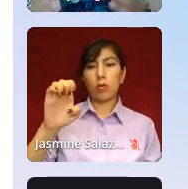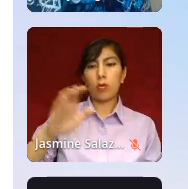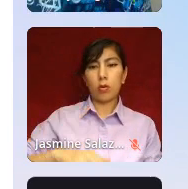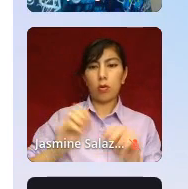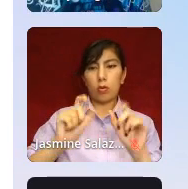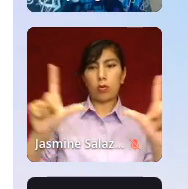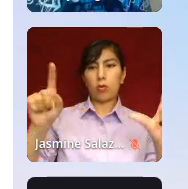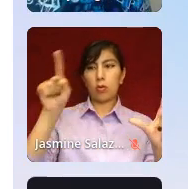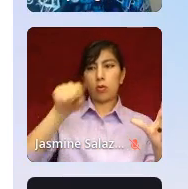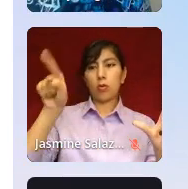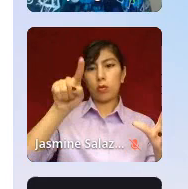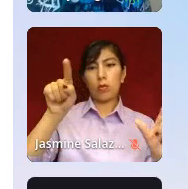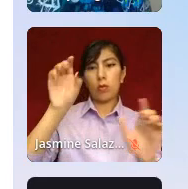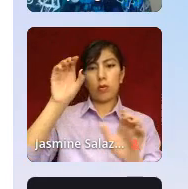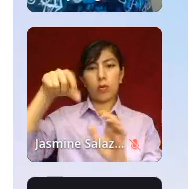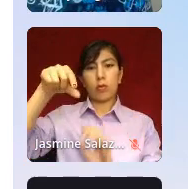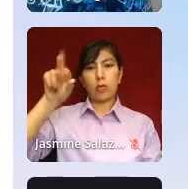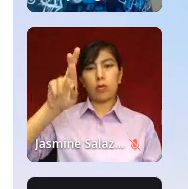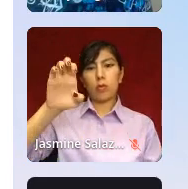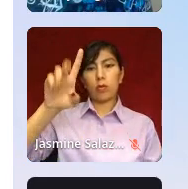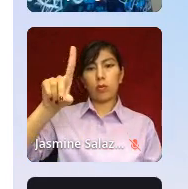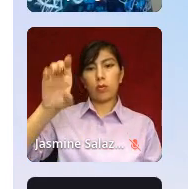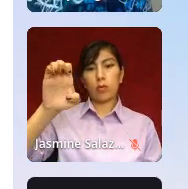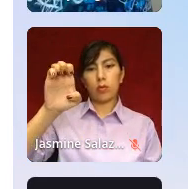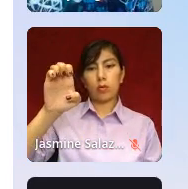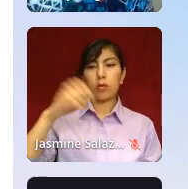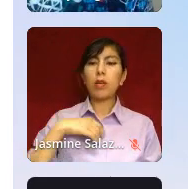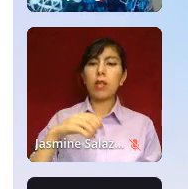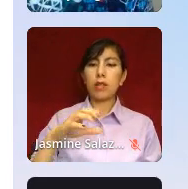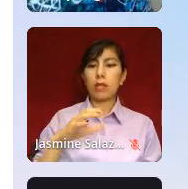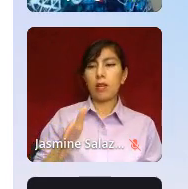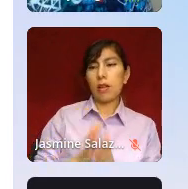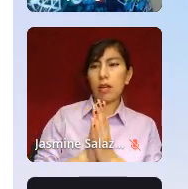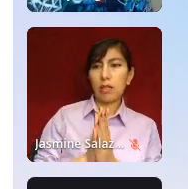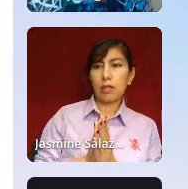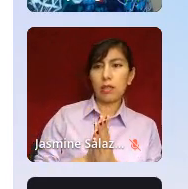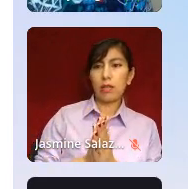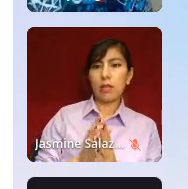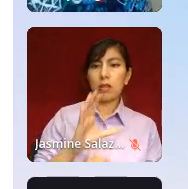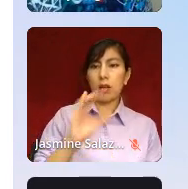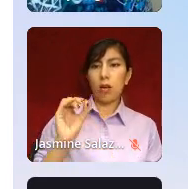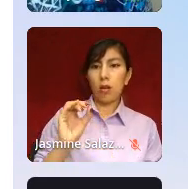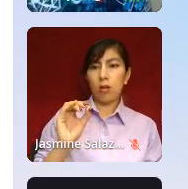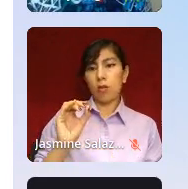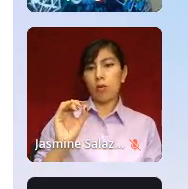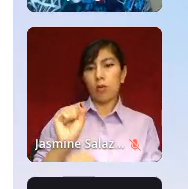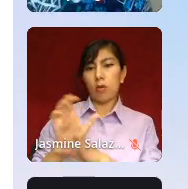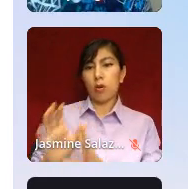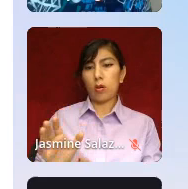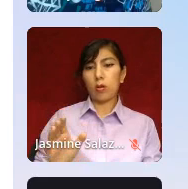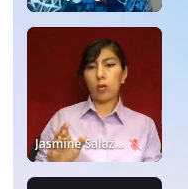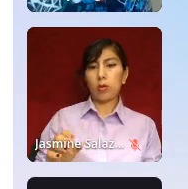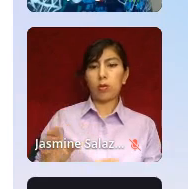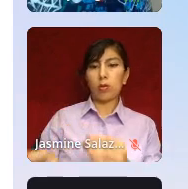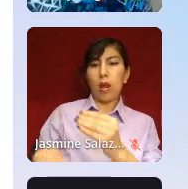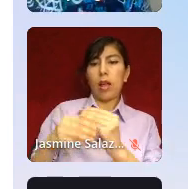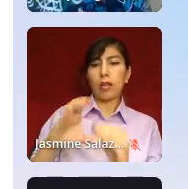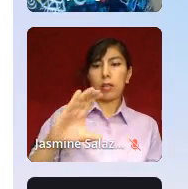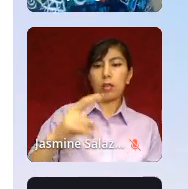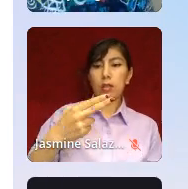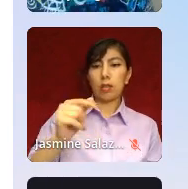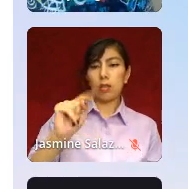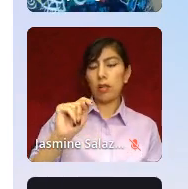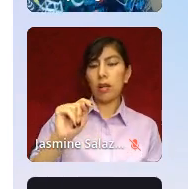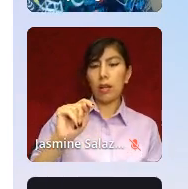can type in and I'm going to ask one of my colleagues, either Tracy or Suki, to please put in the chat or carry